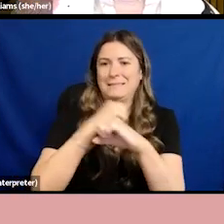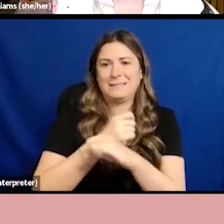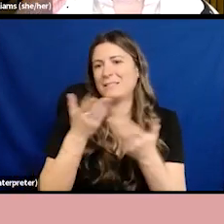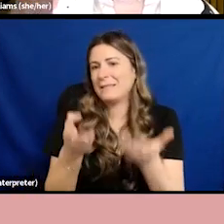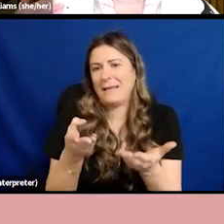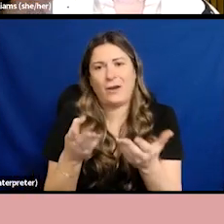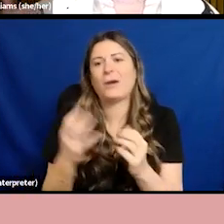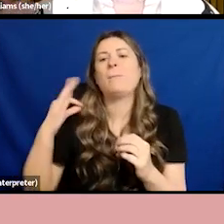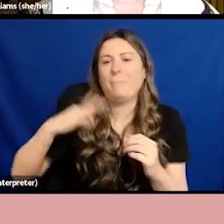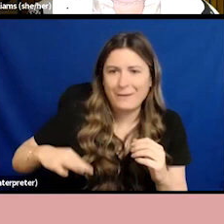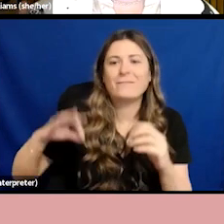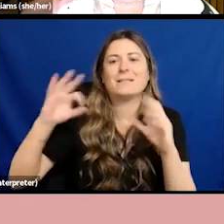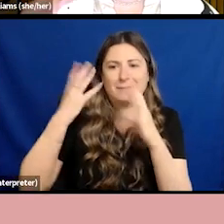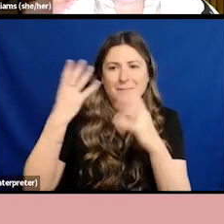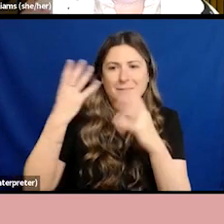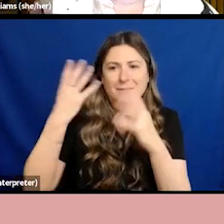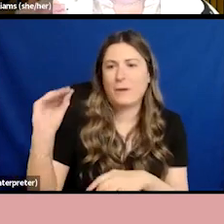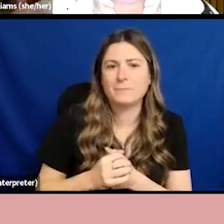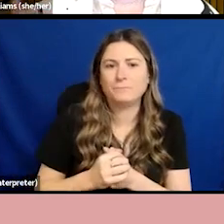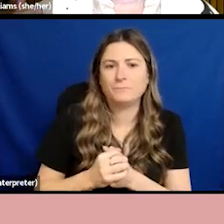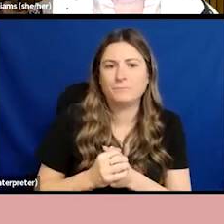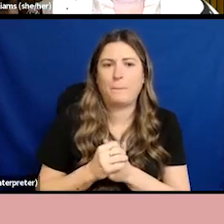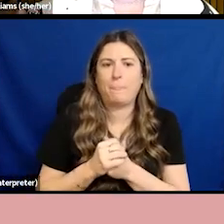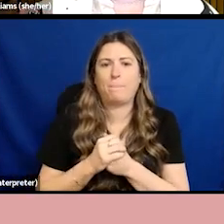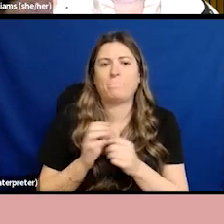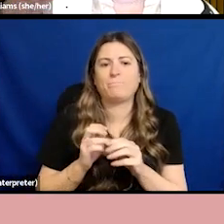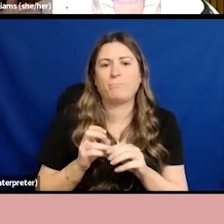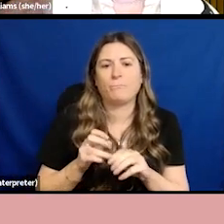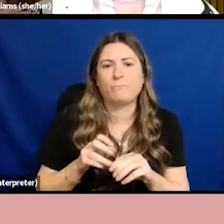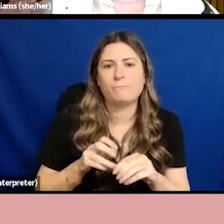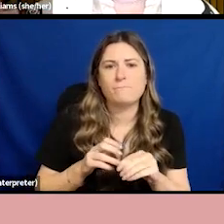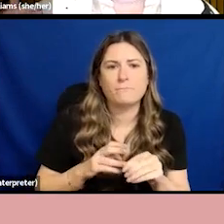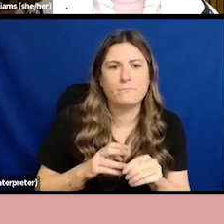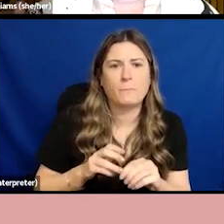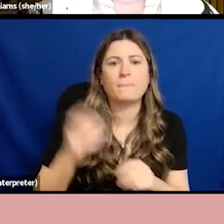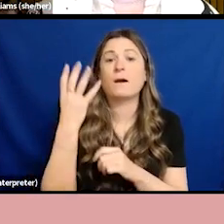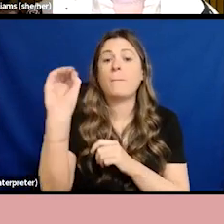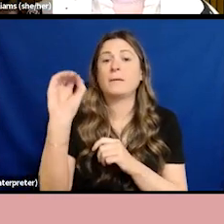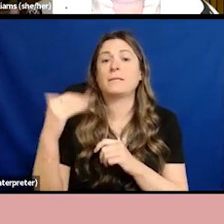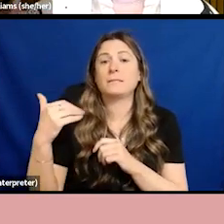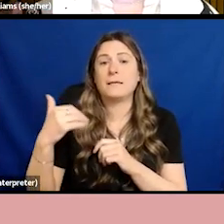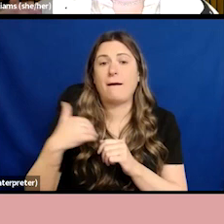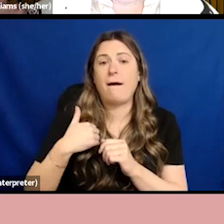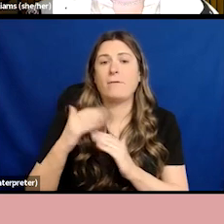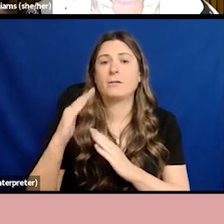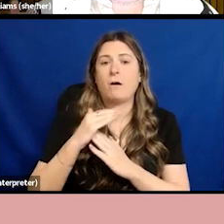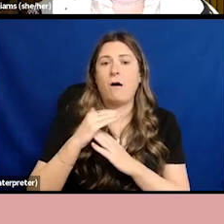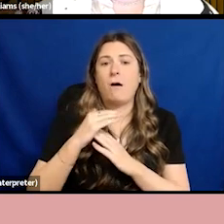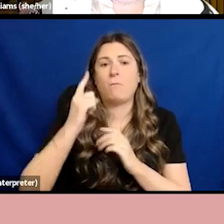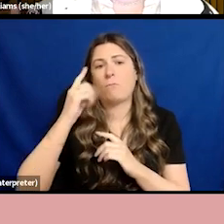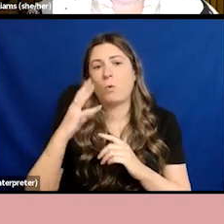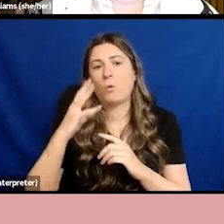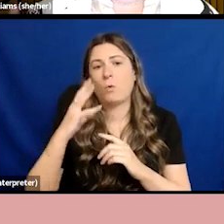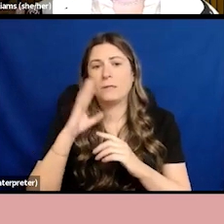companies that are in the top quartile for gender and ethnic diversity are 35% more likely to have financial